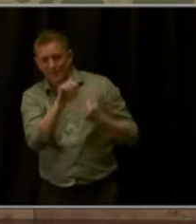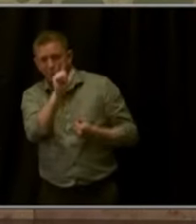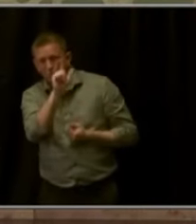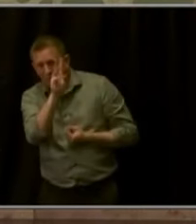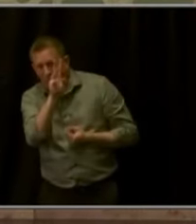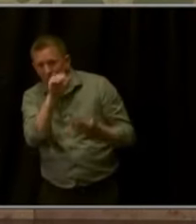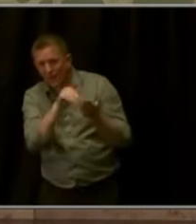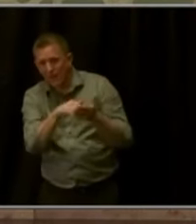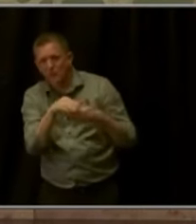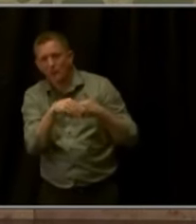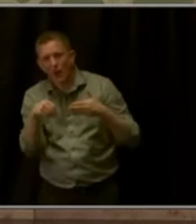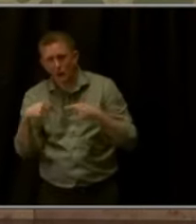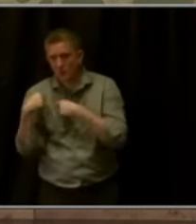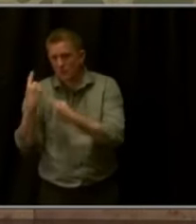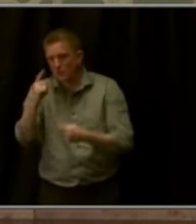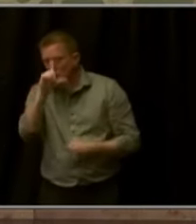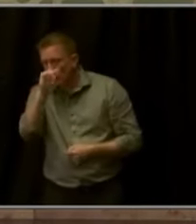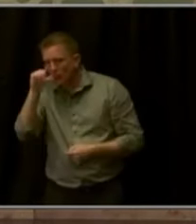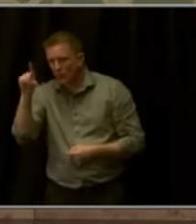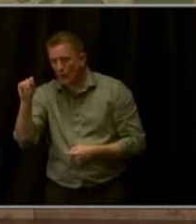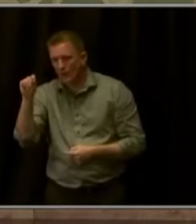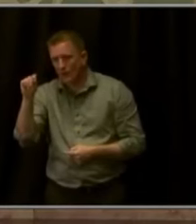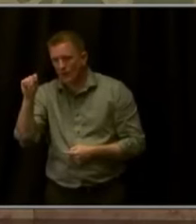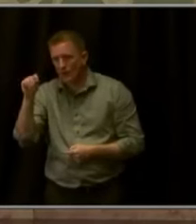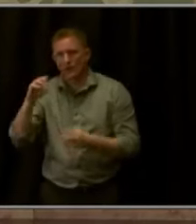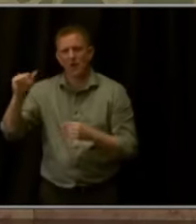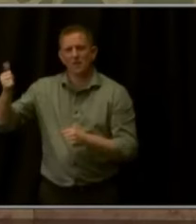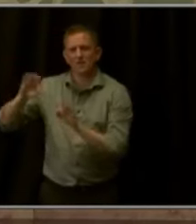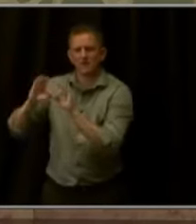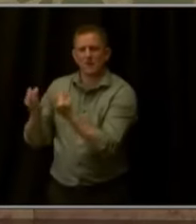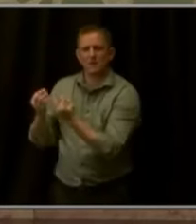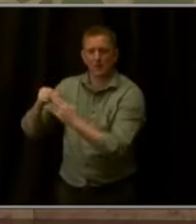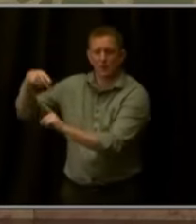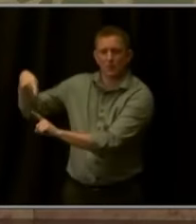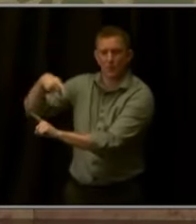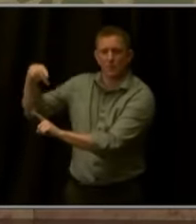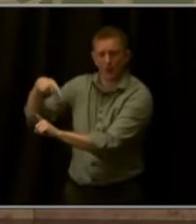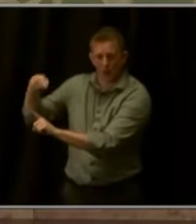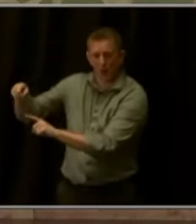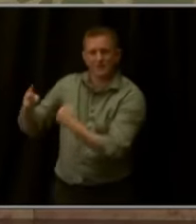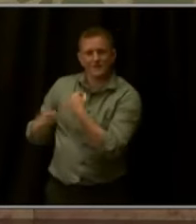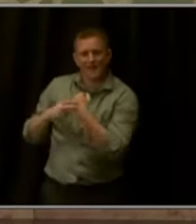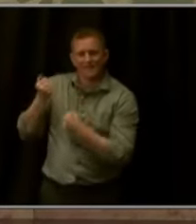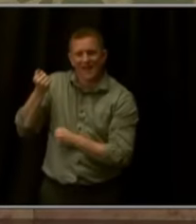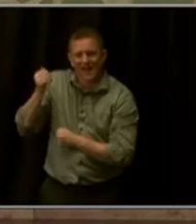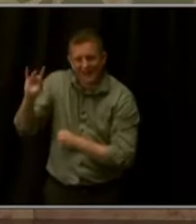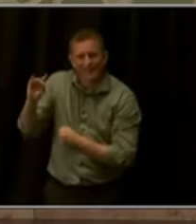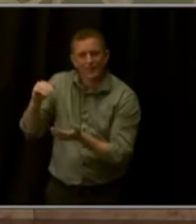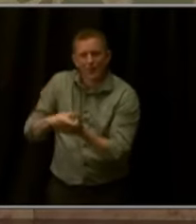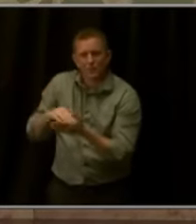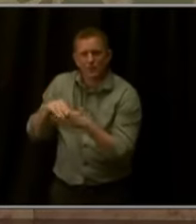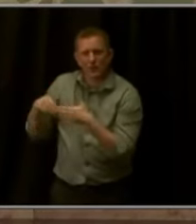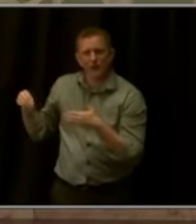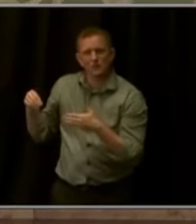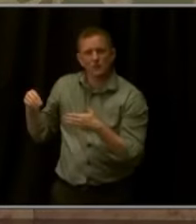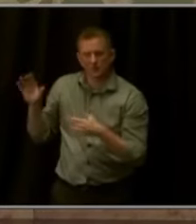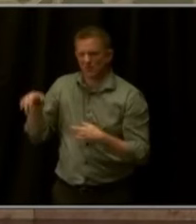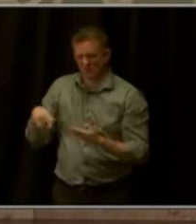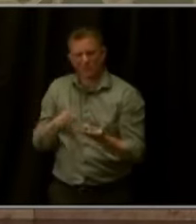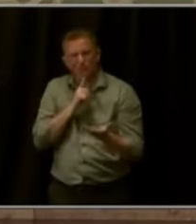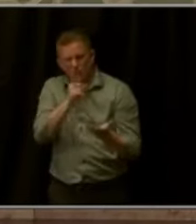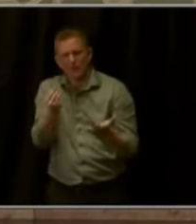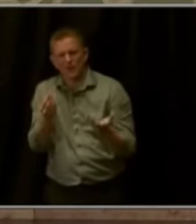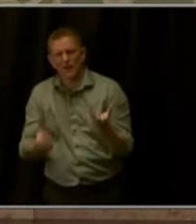reinsurance in Pueblo, families have saved more than $18,000. That's real money. And I want to thank the bipartisan